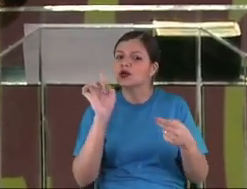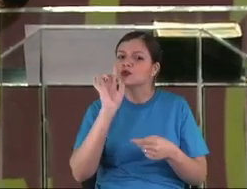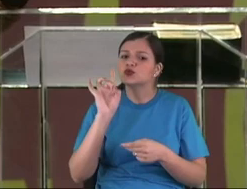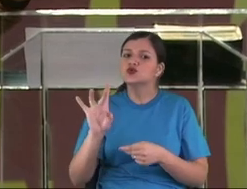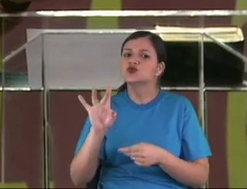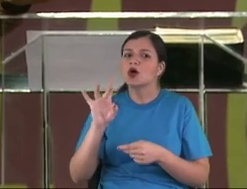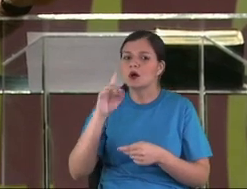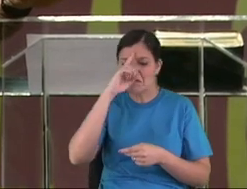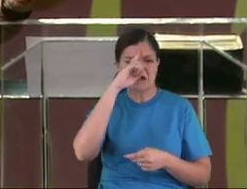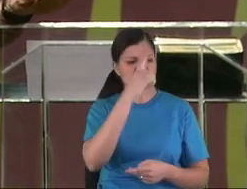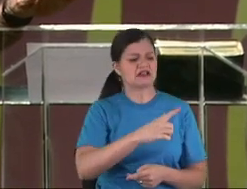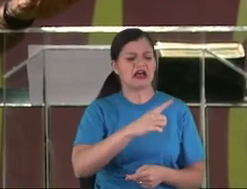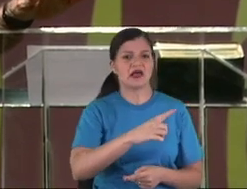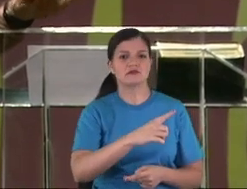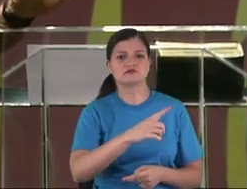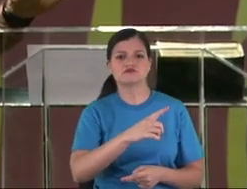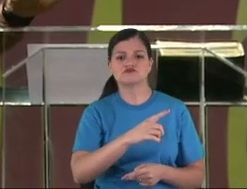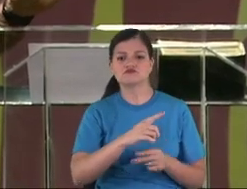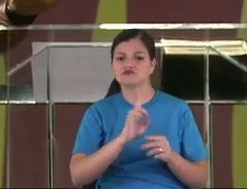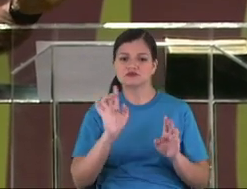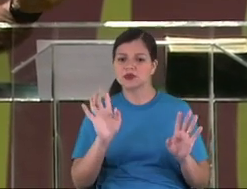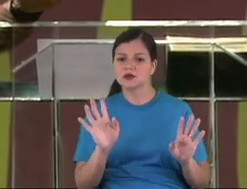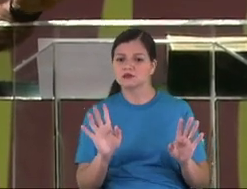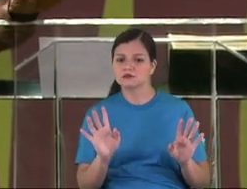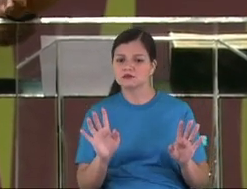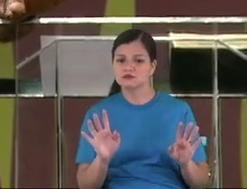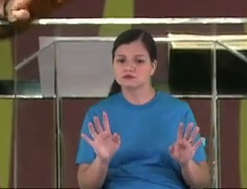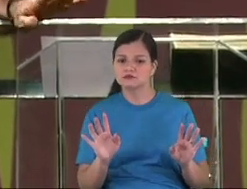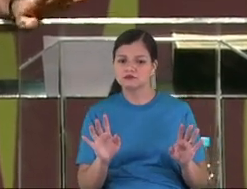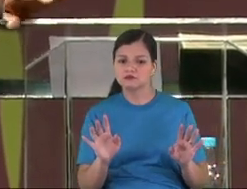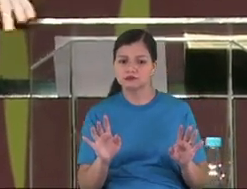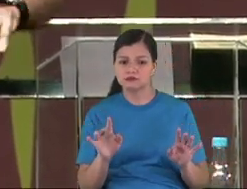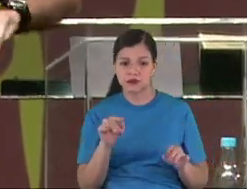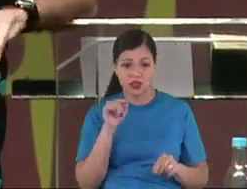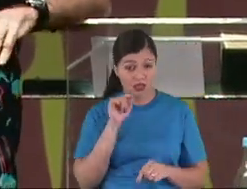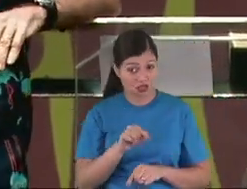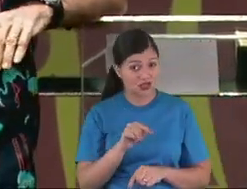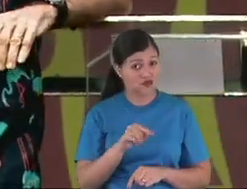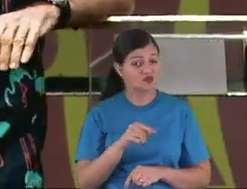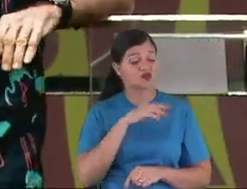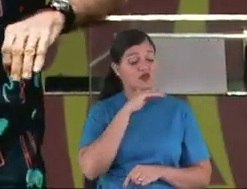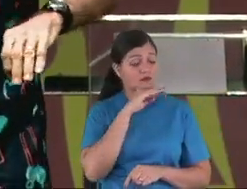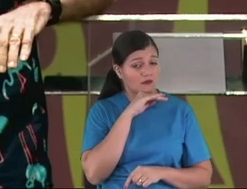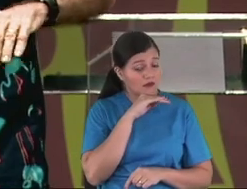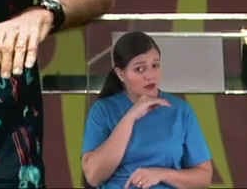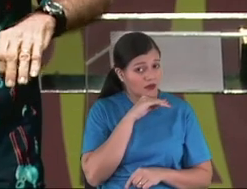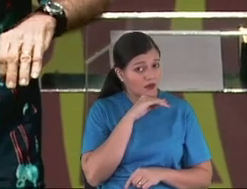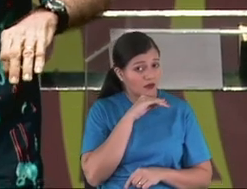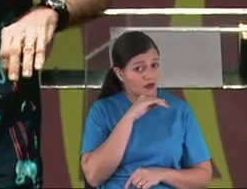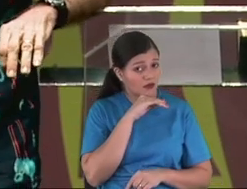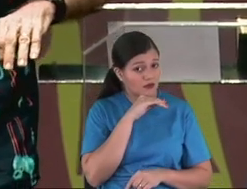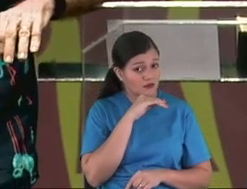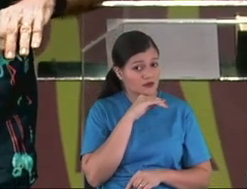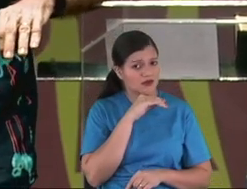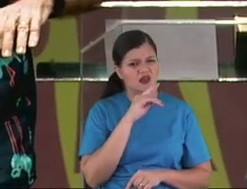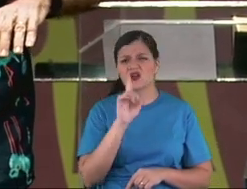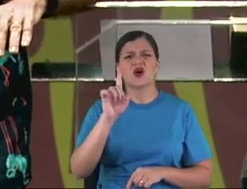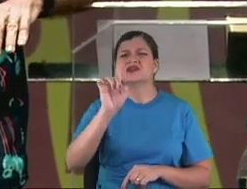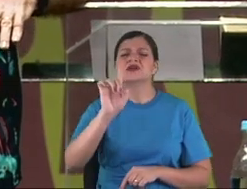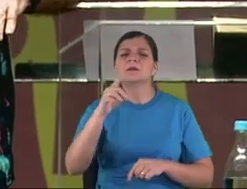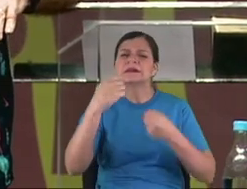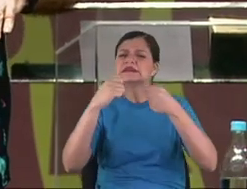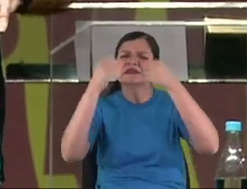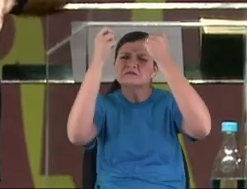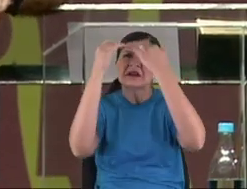not just to say like a decree, like a order without reason. It's... It's... can make the kid in